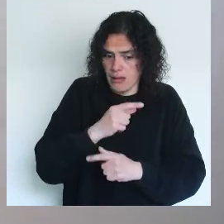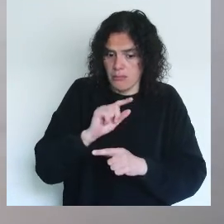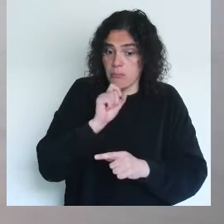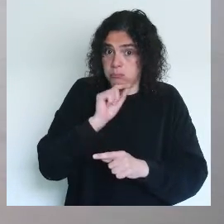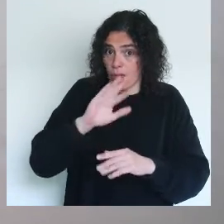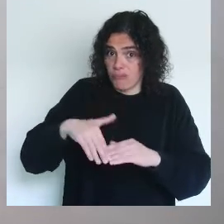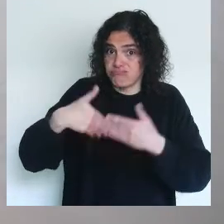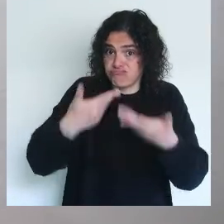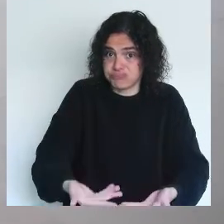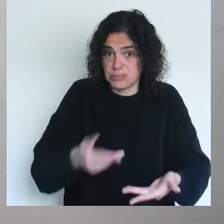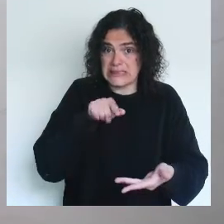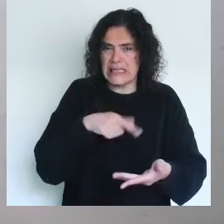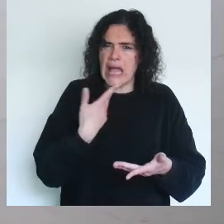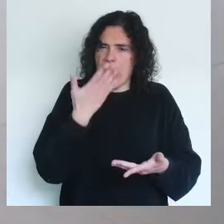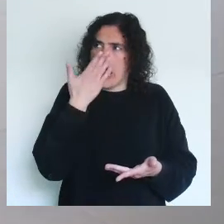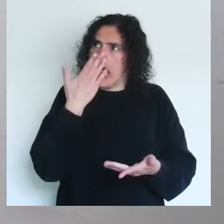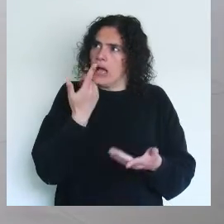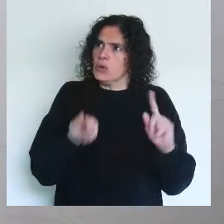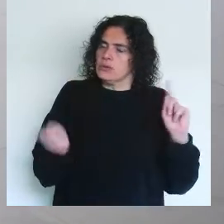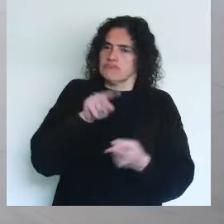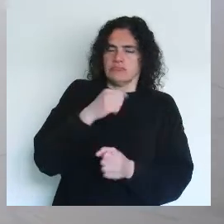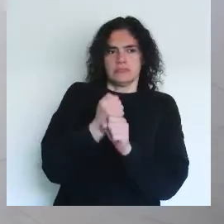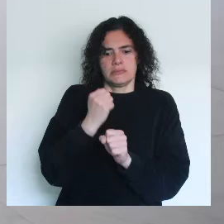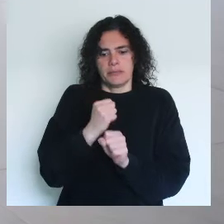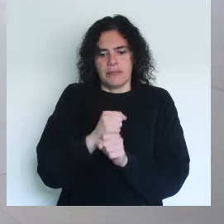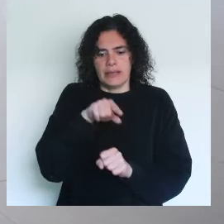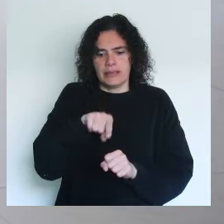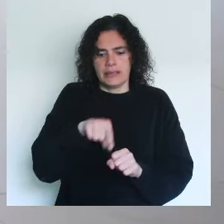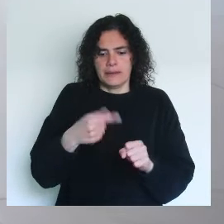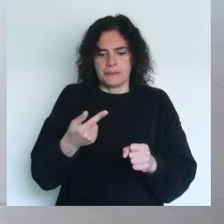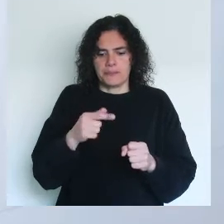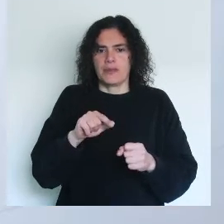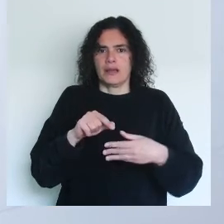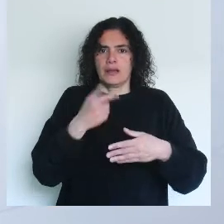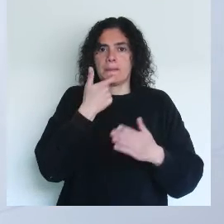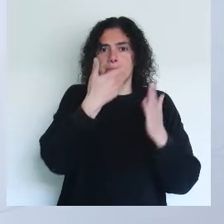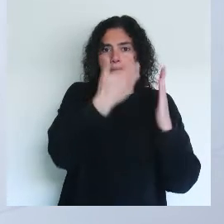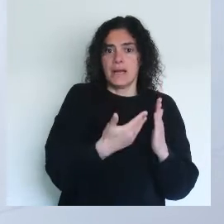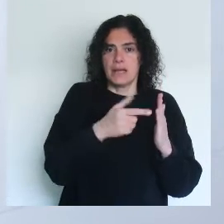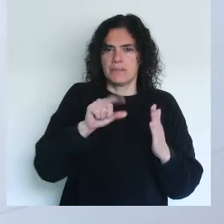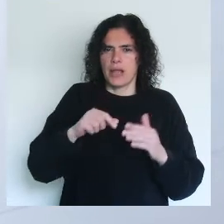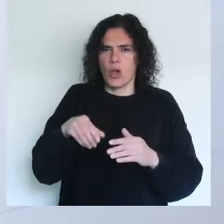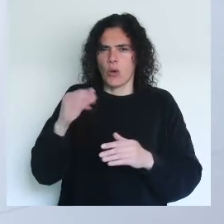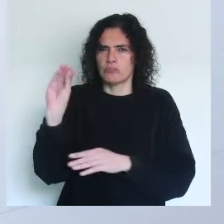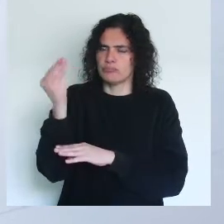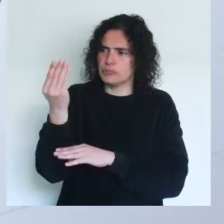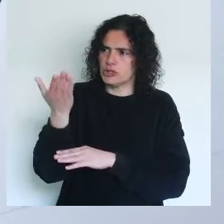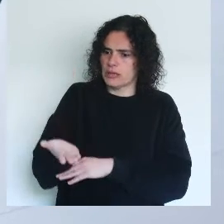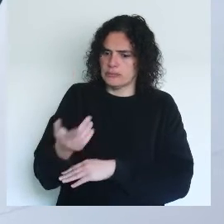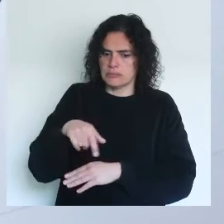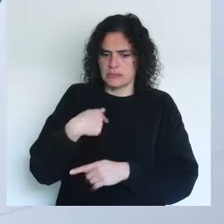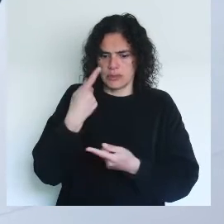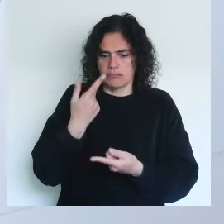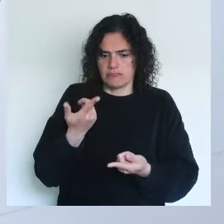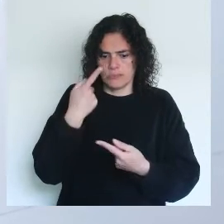to actually collapse. So there is almost a contradiction in this work, with this freestanding wall and this object